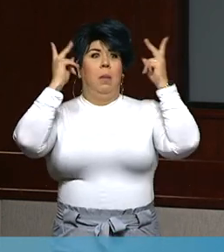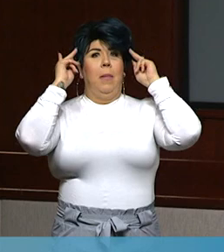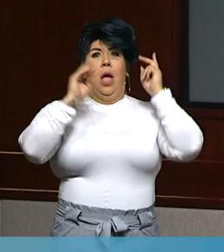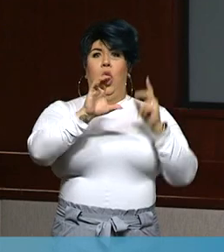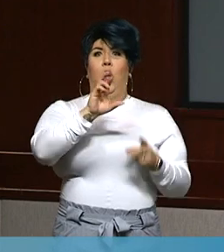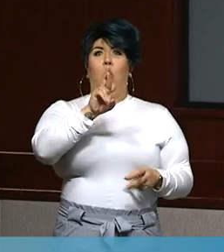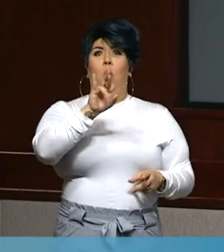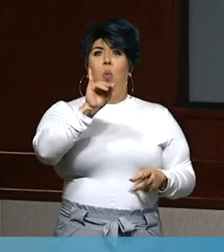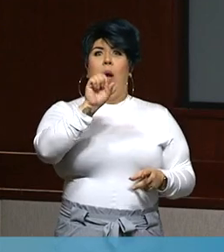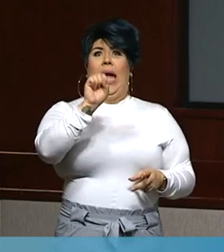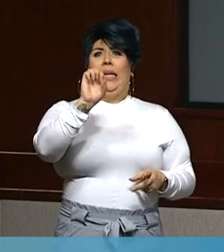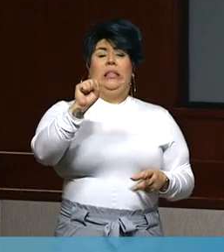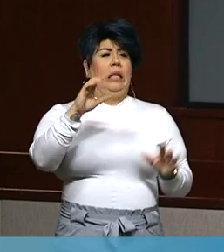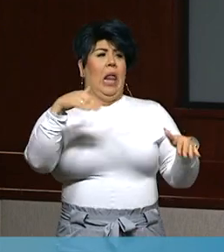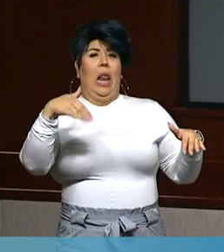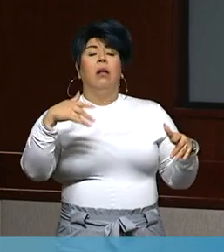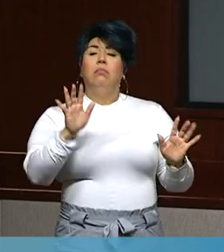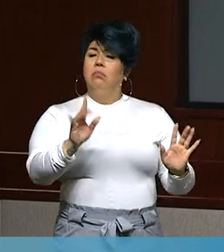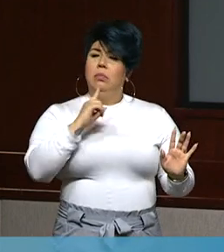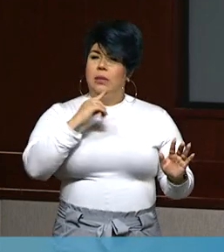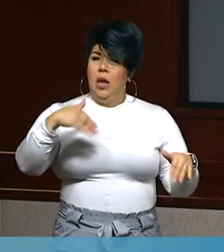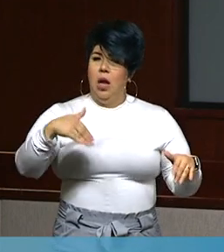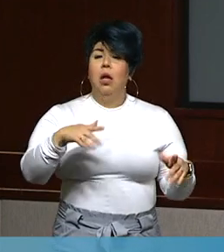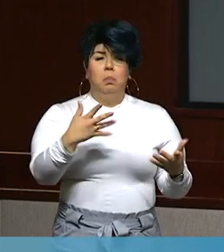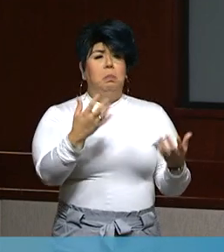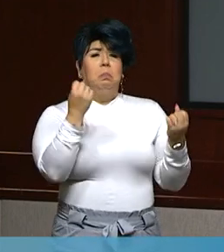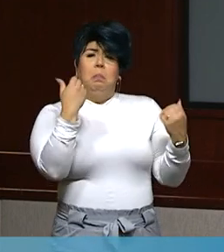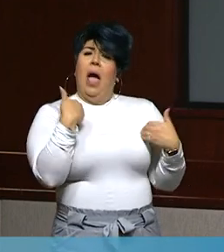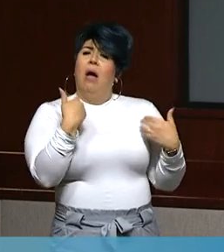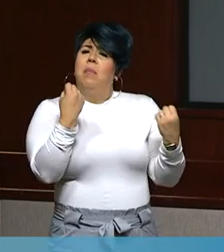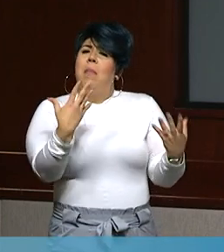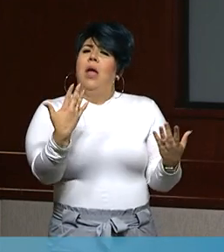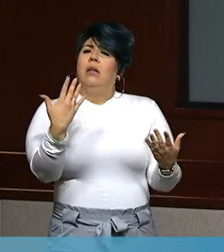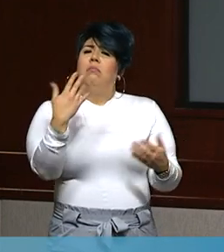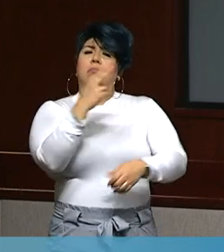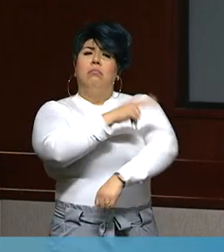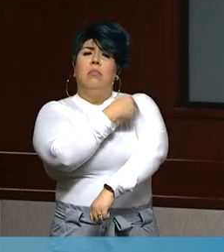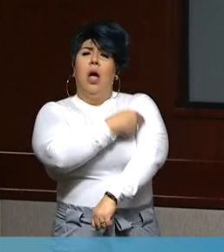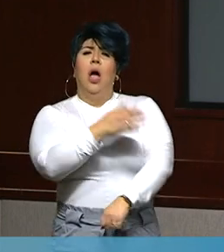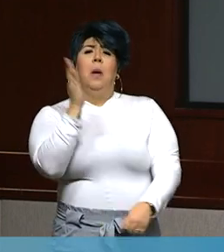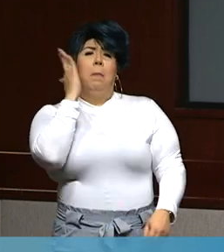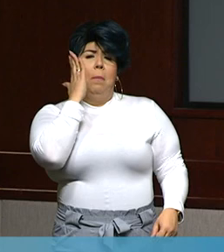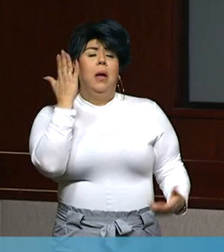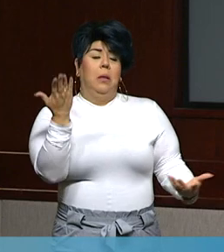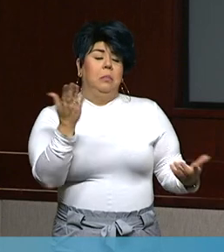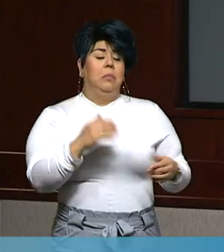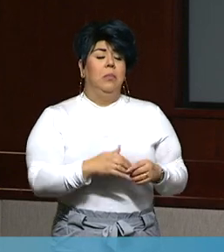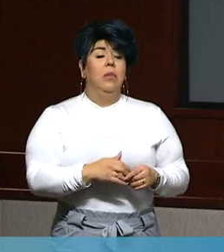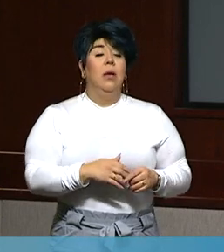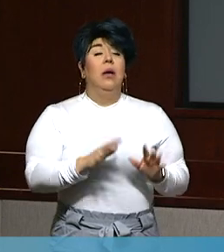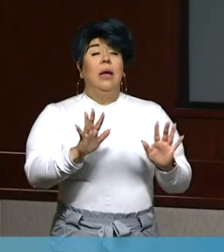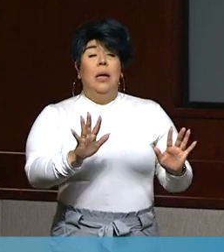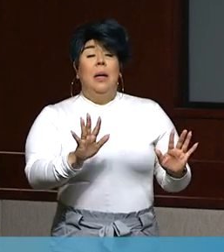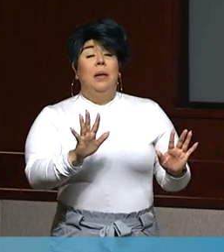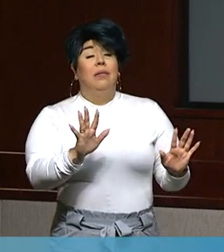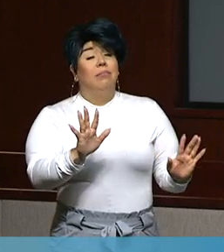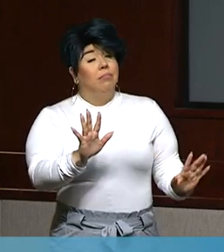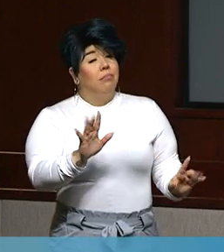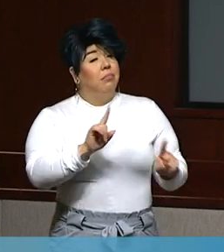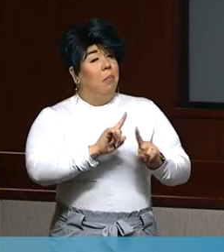that we do have a lot of hospital beds. And we being, you know, across the county have a lot of hospital beds, some ICU beds open. But I wonder,